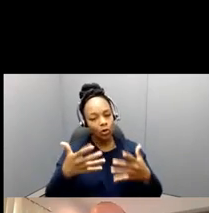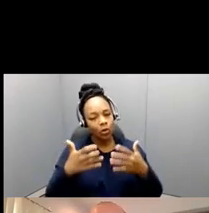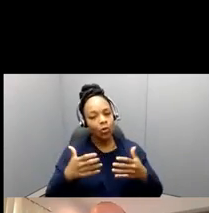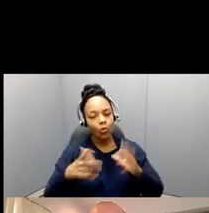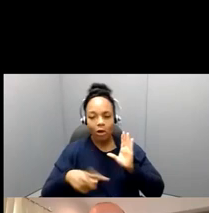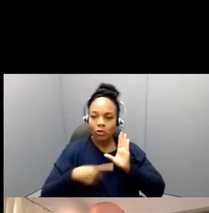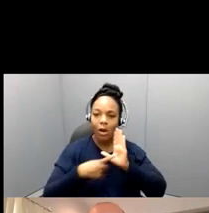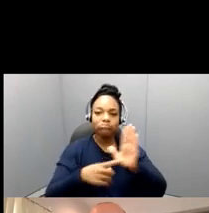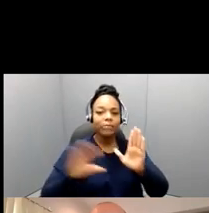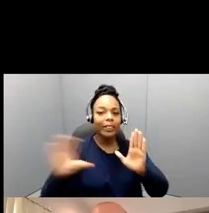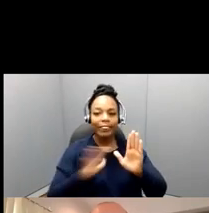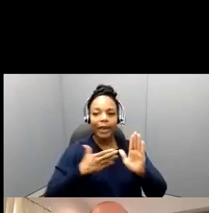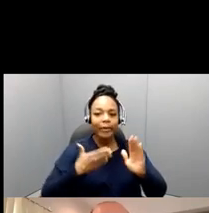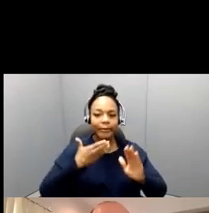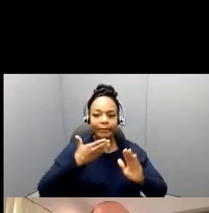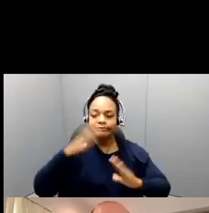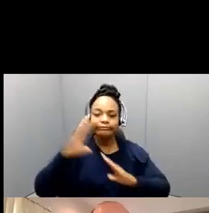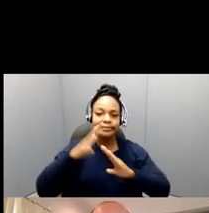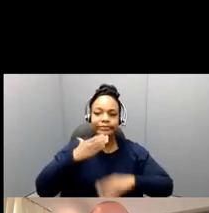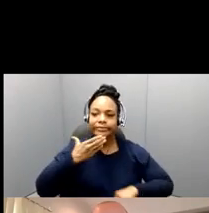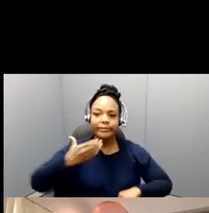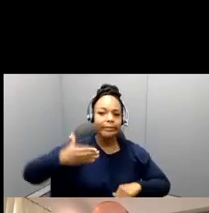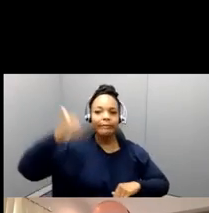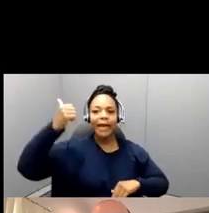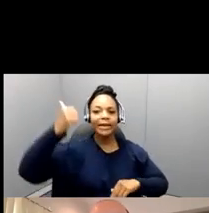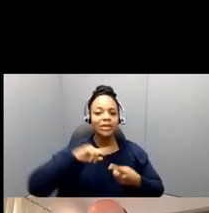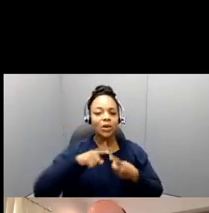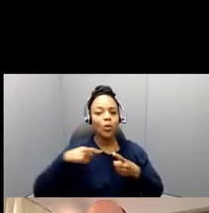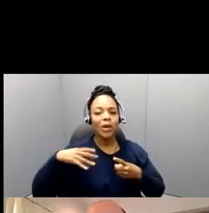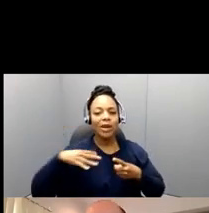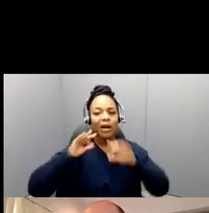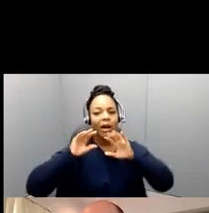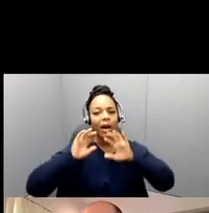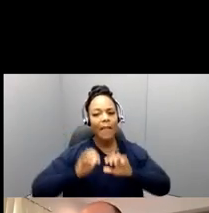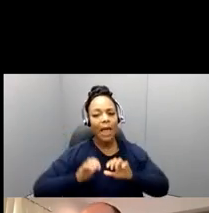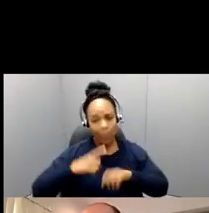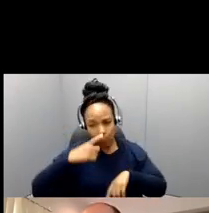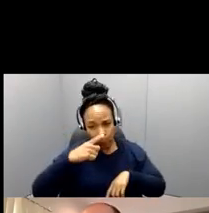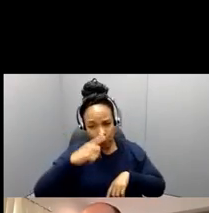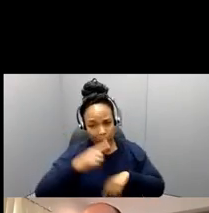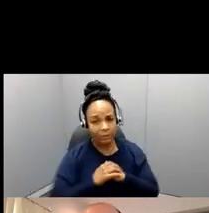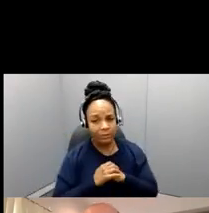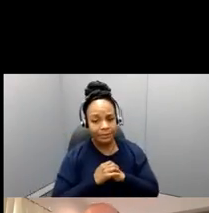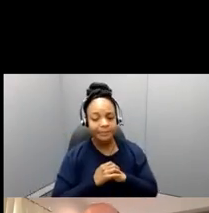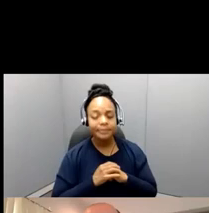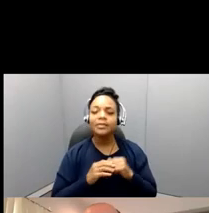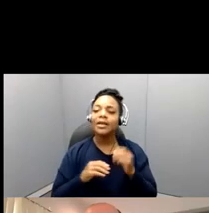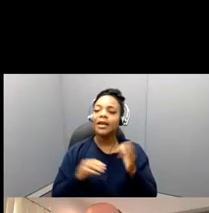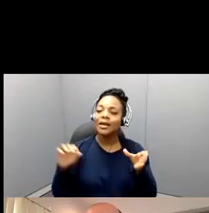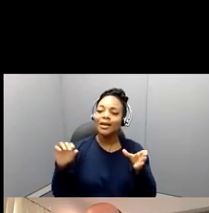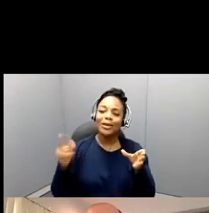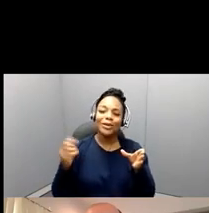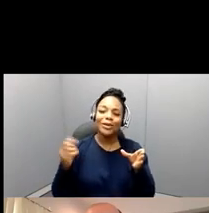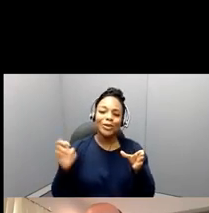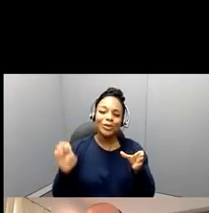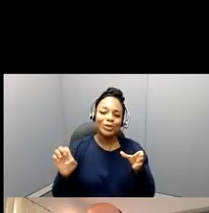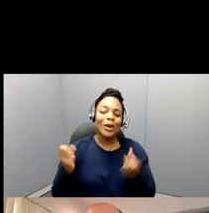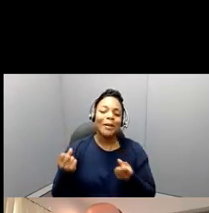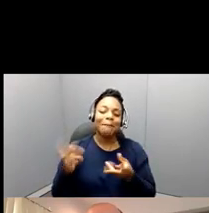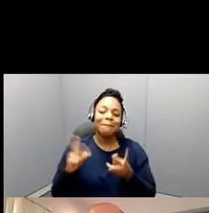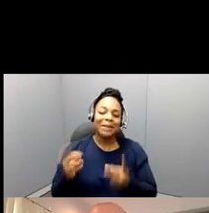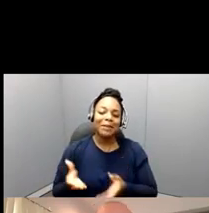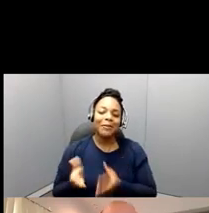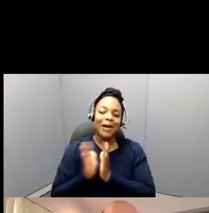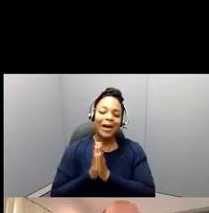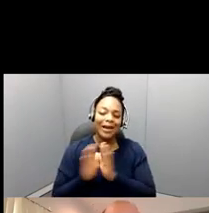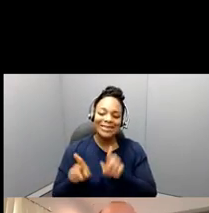you speak to that? Great, definitely, that's, that's always, everyone asks that question every year. First, I will say,